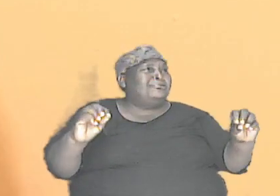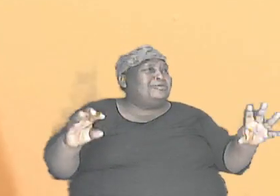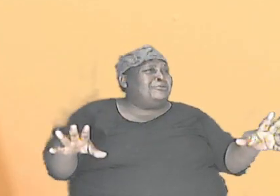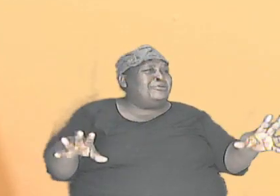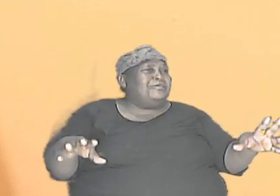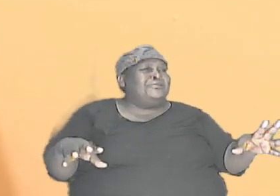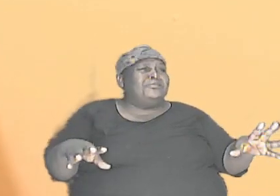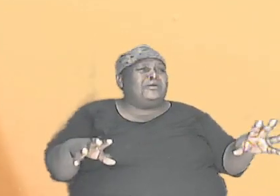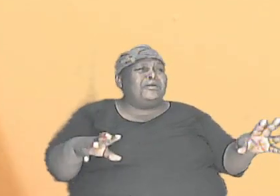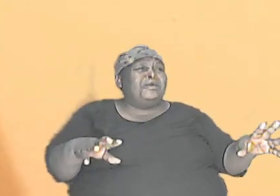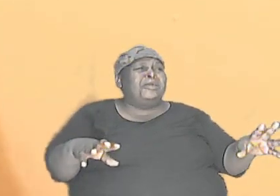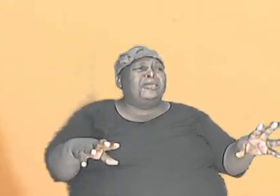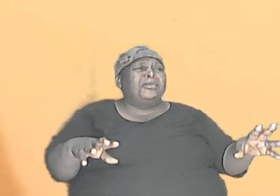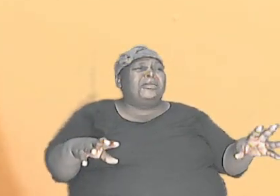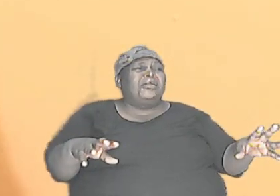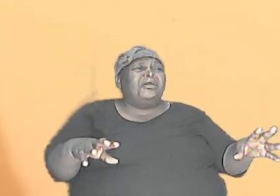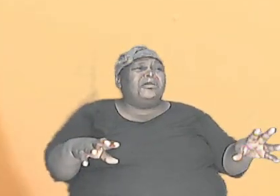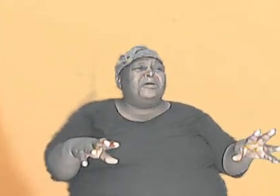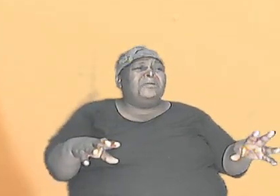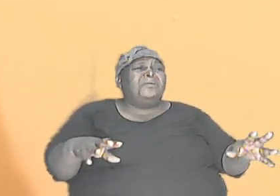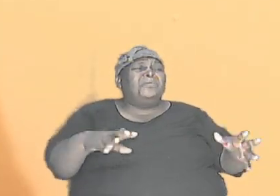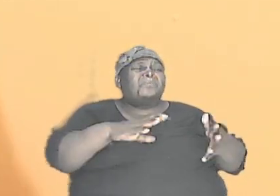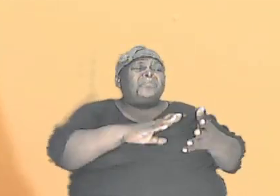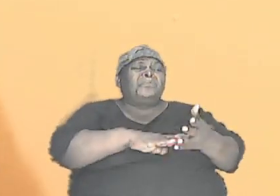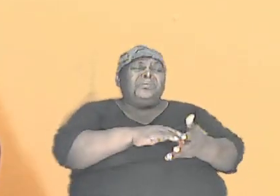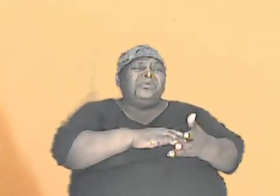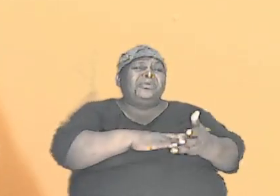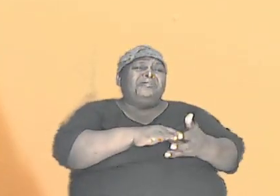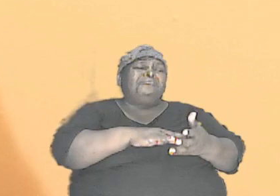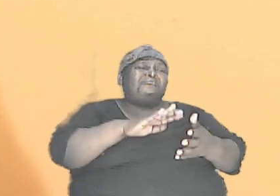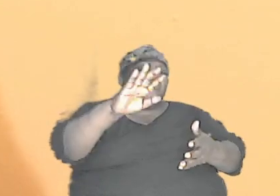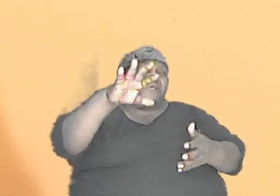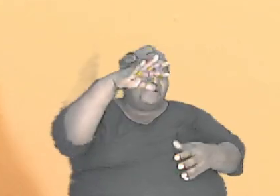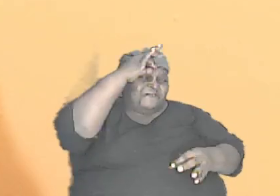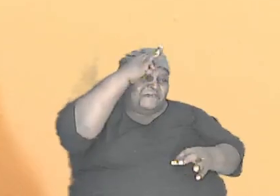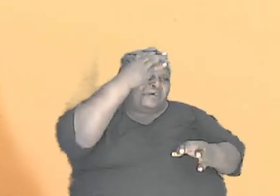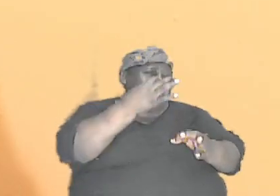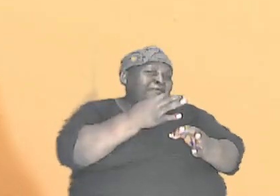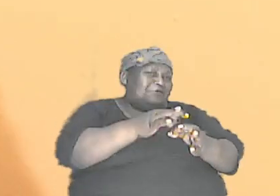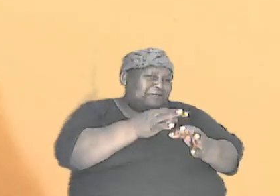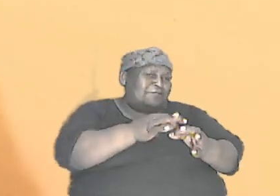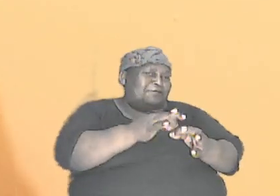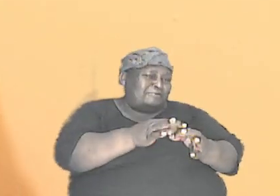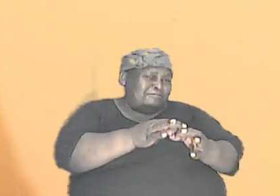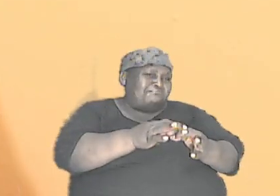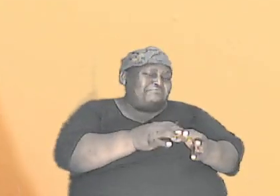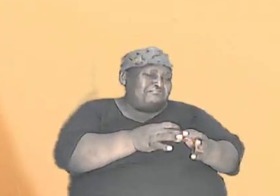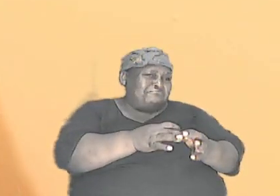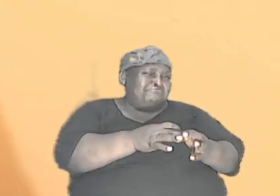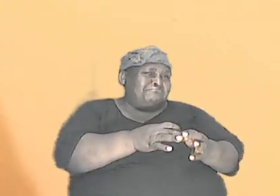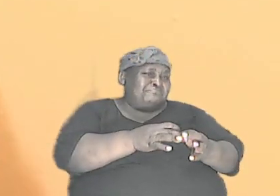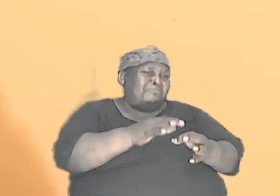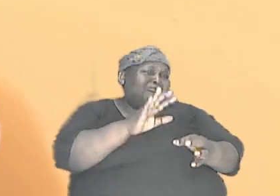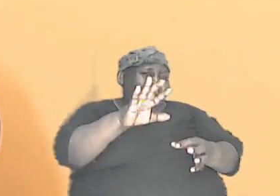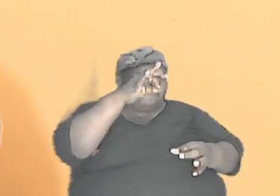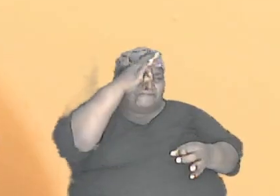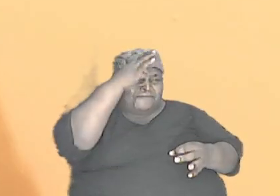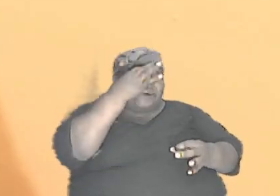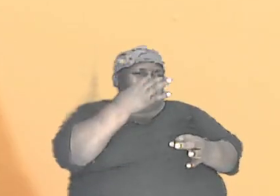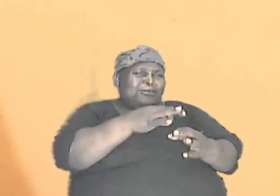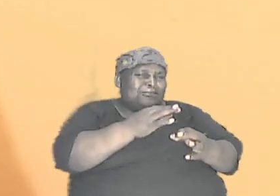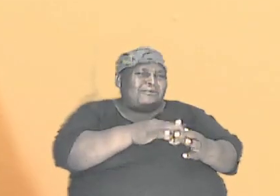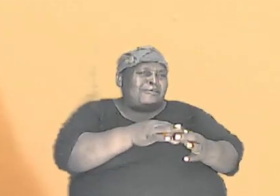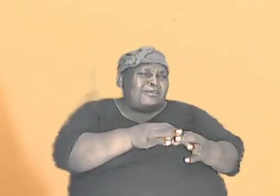come from a humanistic point of view shake your faith. Your faith must be